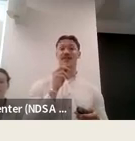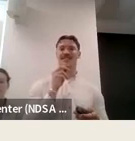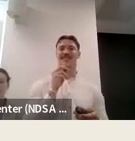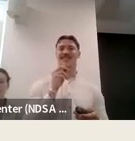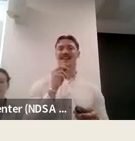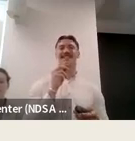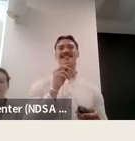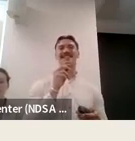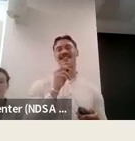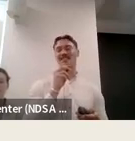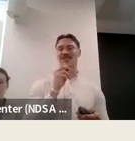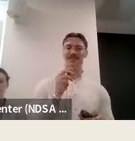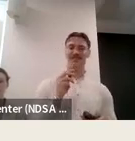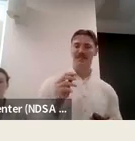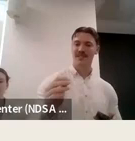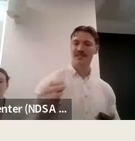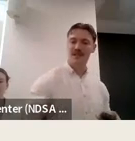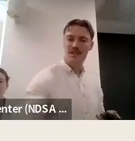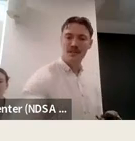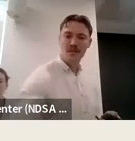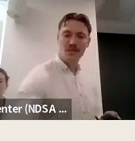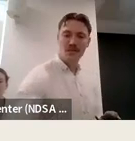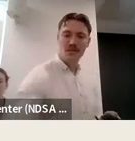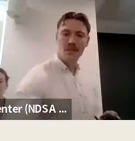qualification and policy agency too.